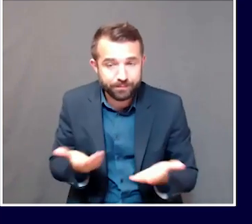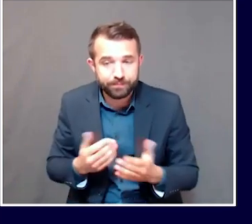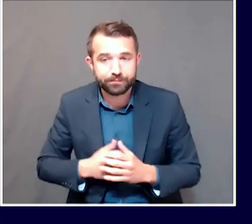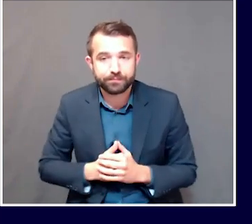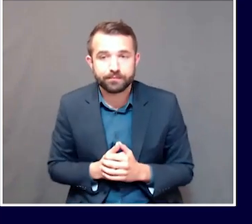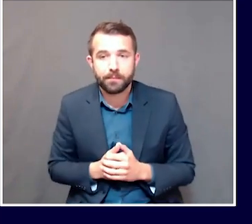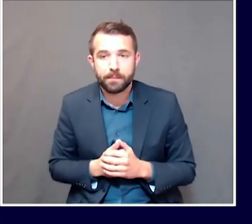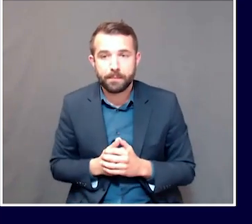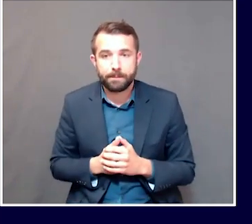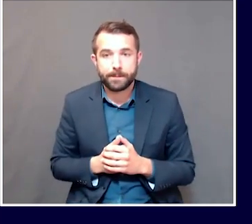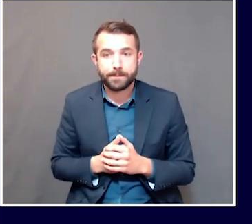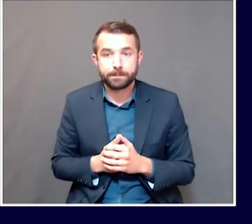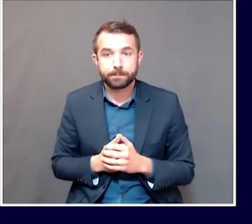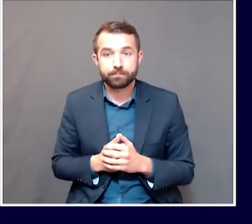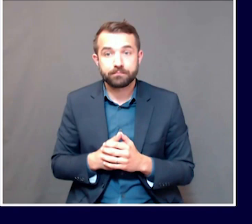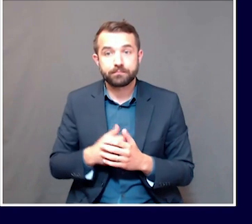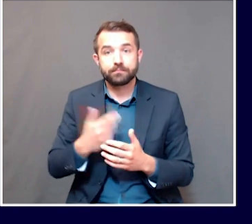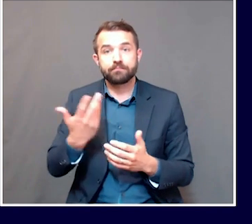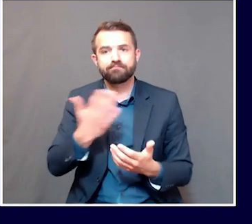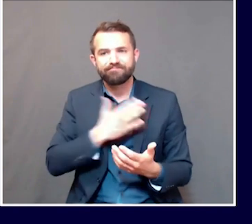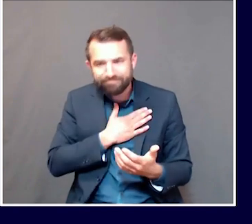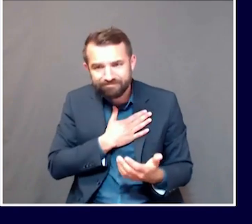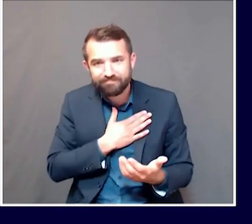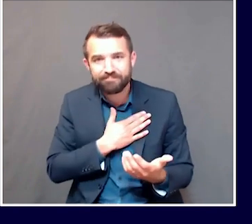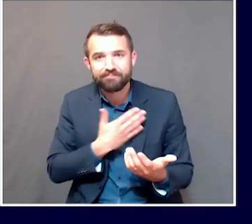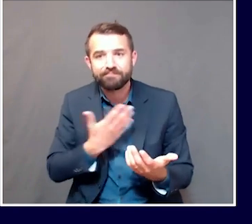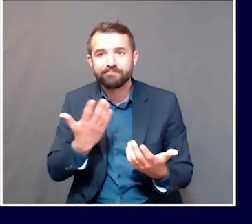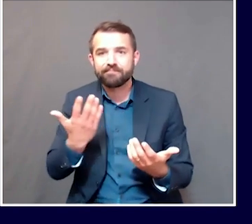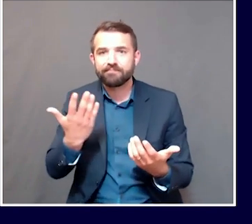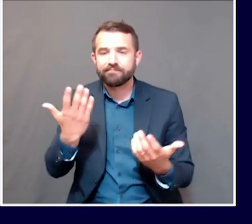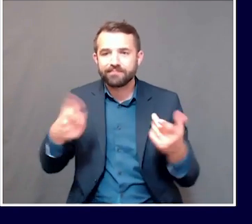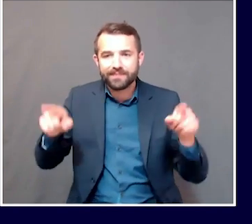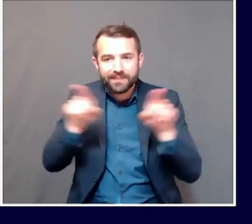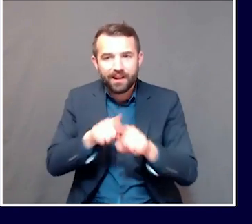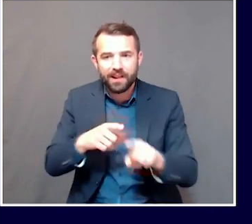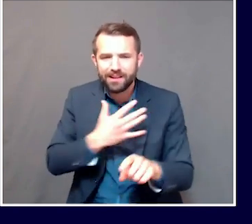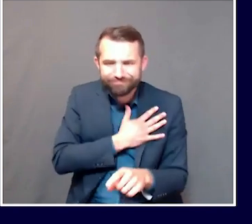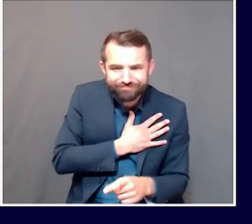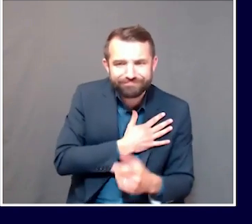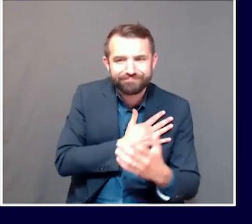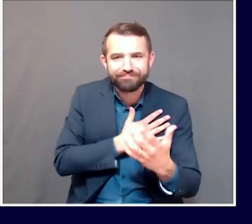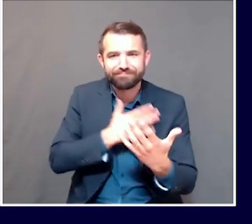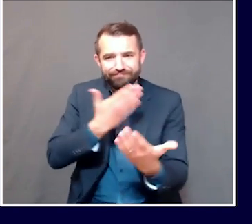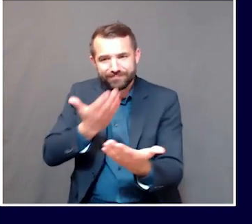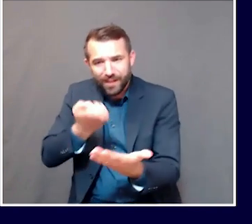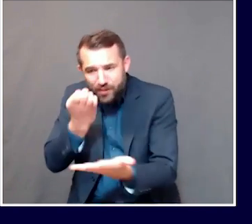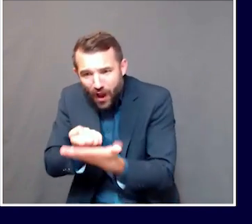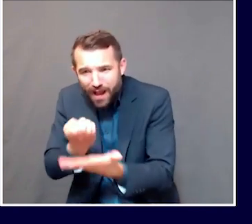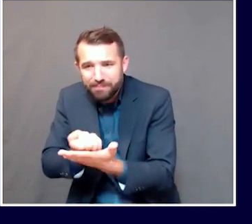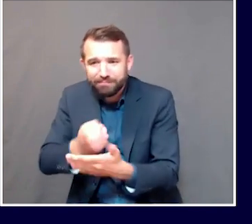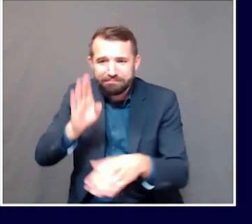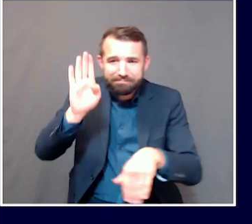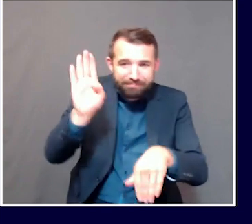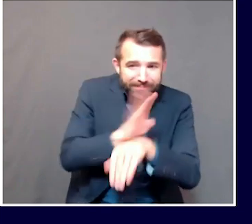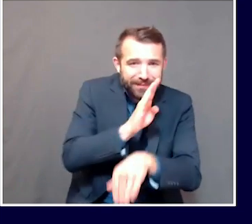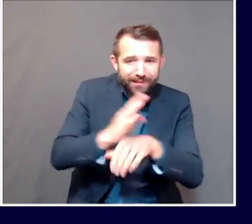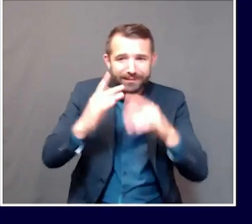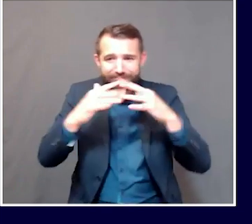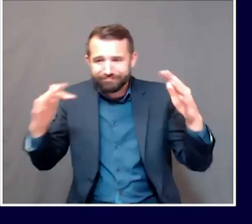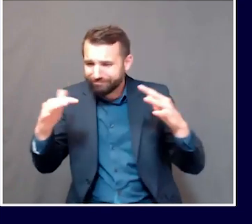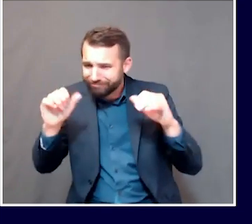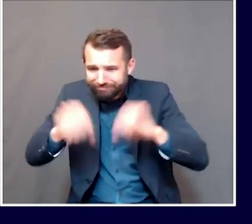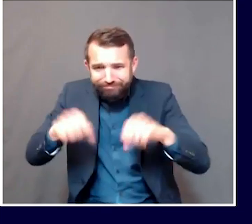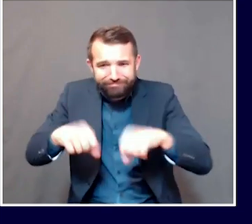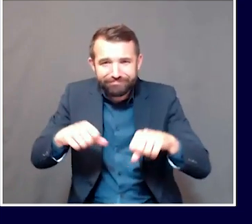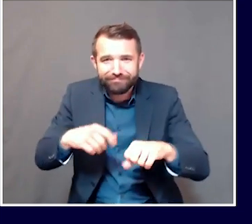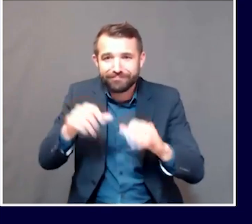I share the concerns about the economy. Clearly, as governor of this state, like my colleagues in all the other states, we are very